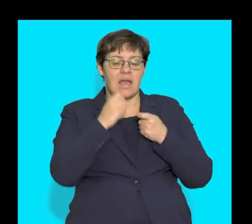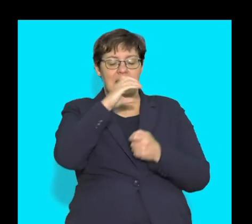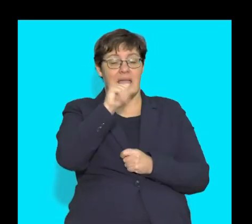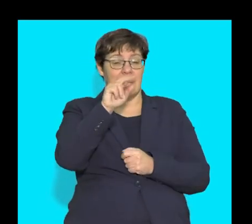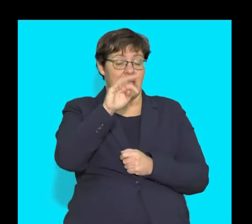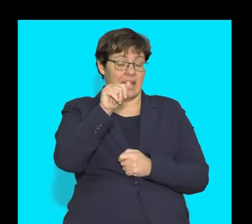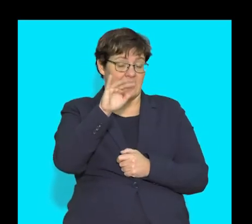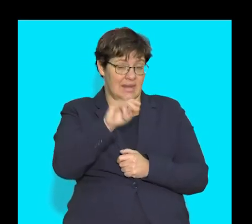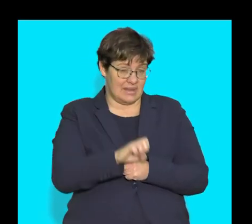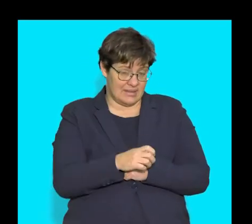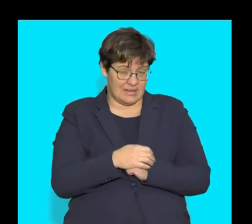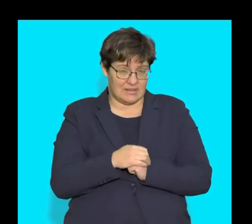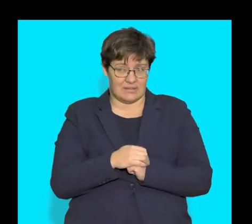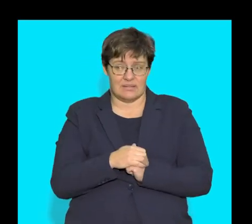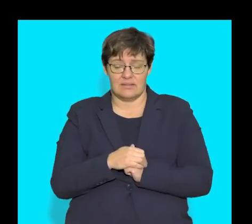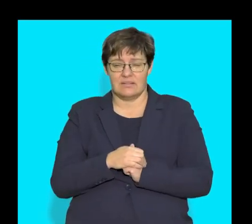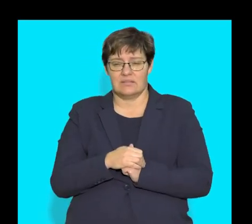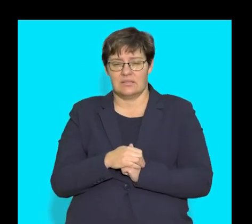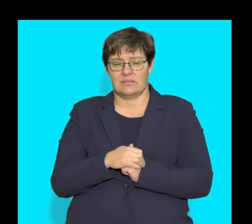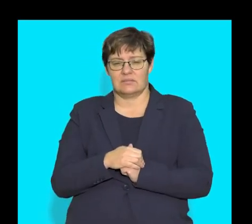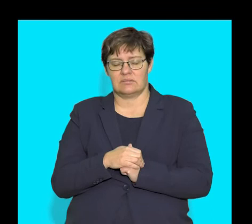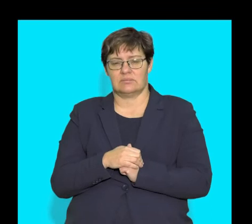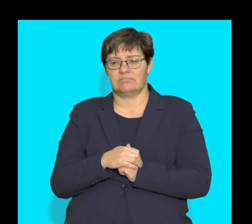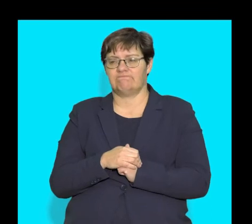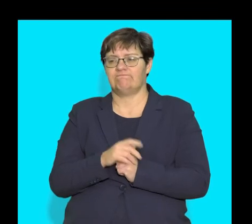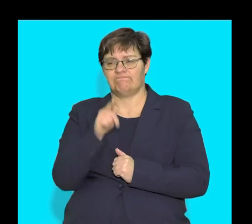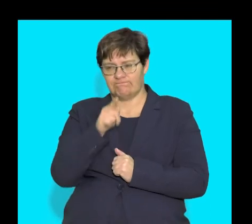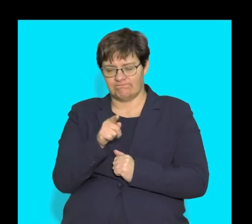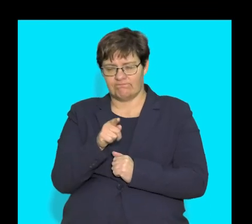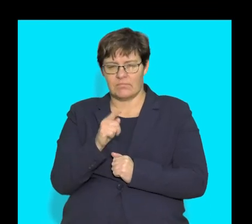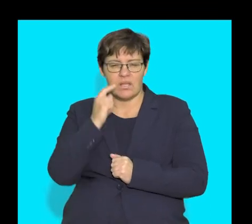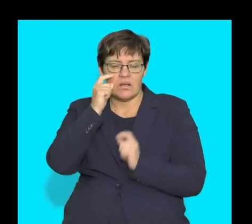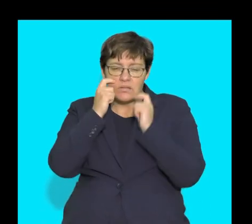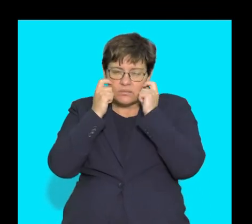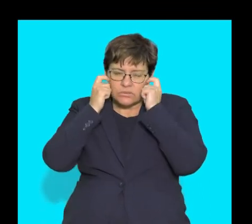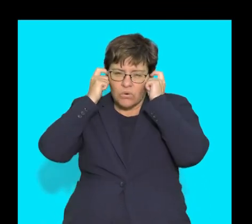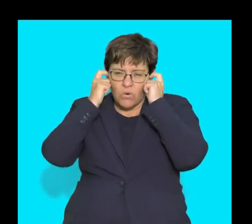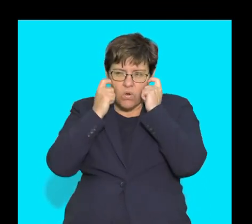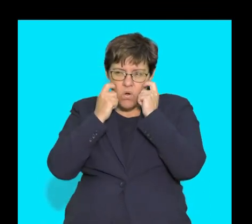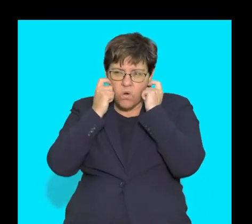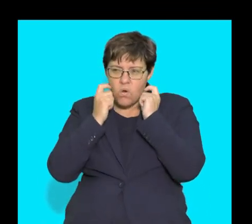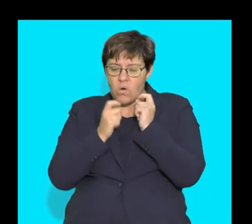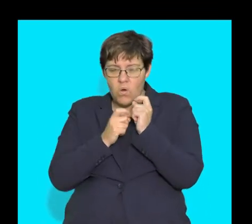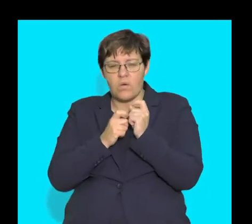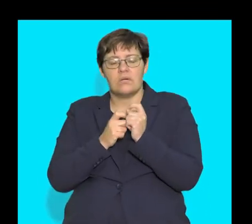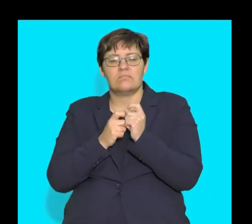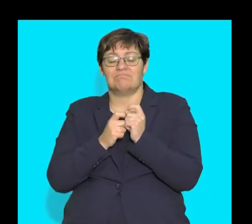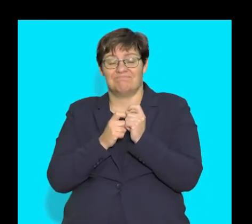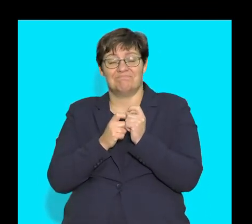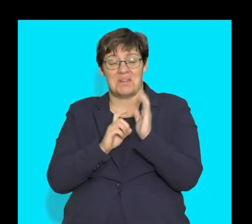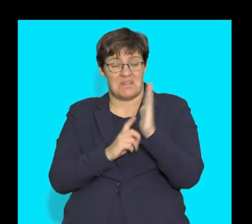a large canine. You can see clearly large canines in them. We're seeing very well-developed